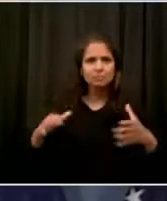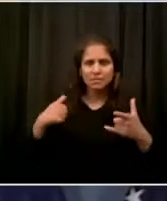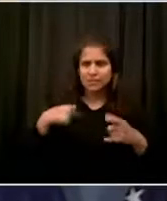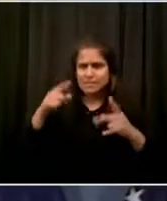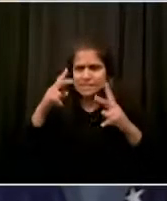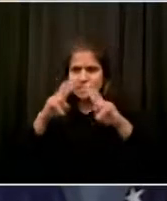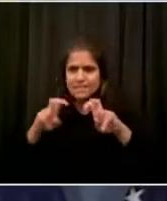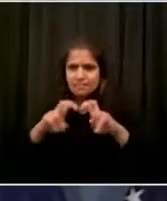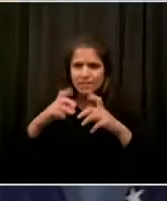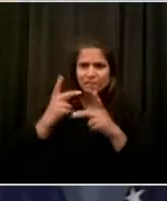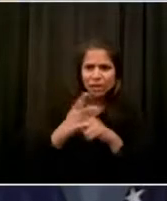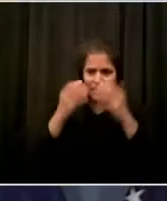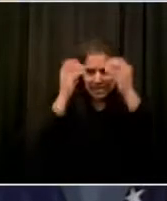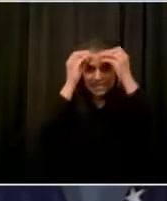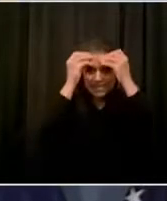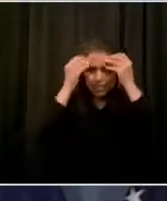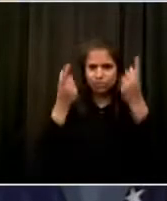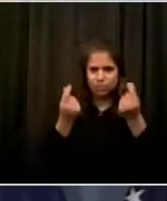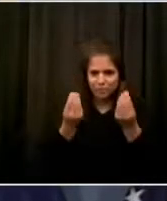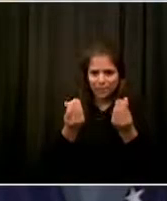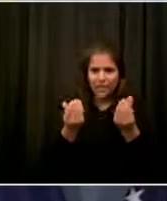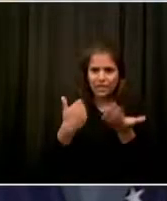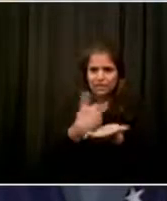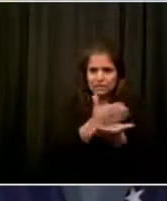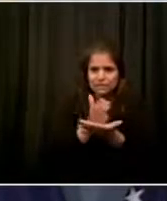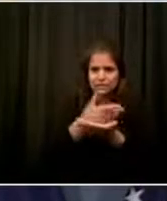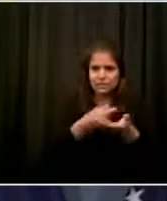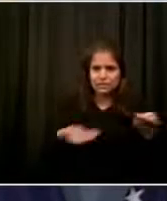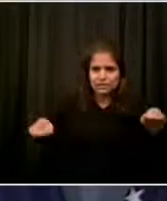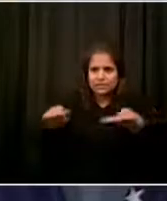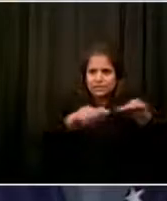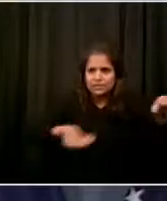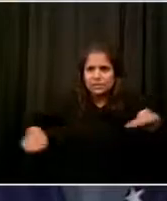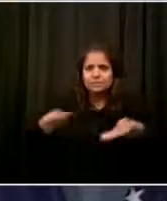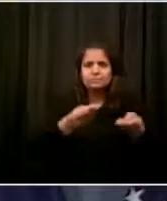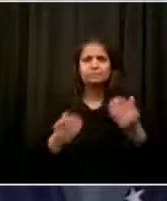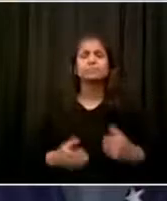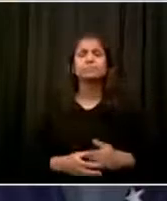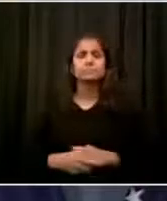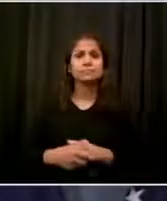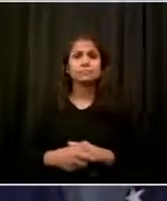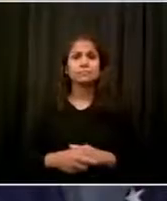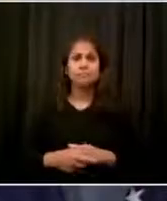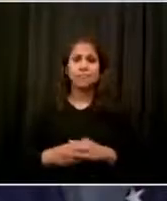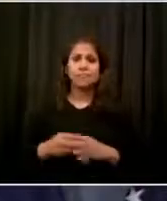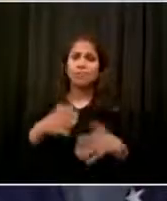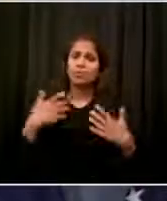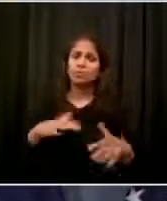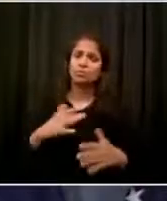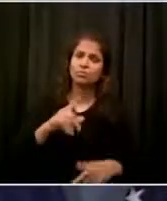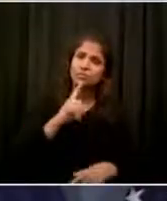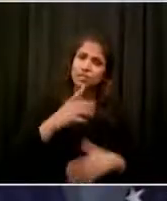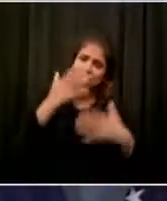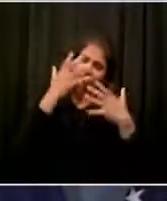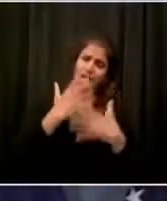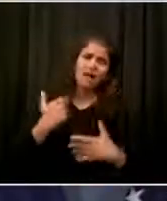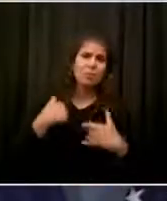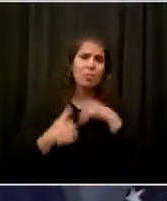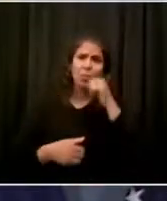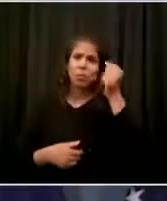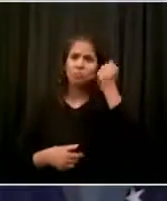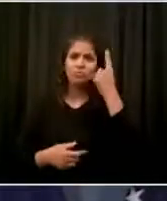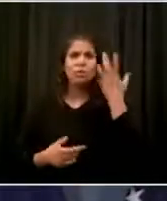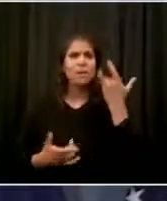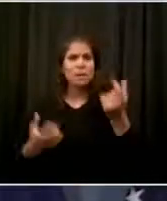So that is becoming tragically, I mean it truly tragically, because a lot of people will suffer if there aren't resources available or if